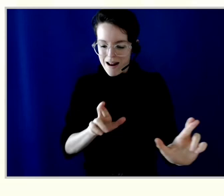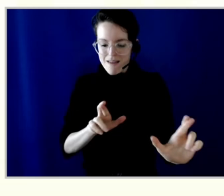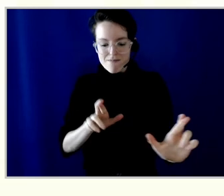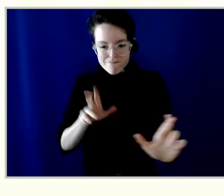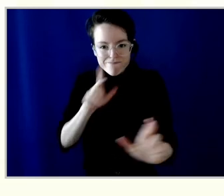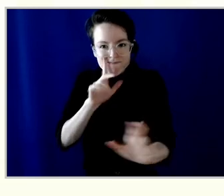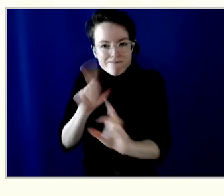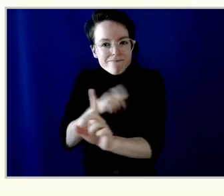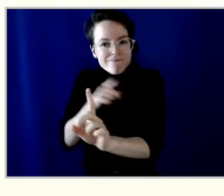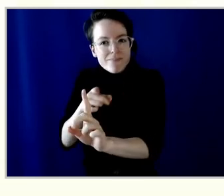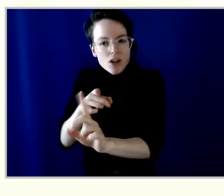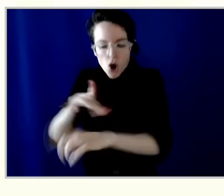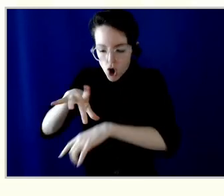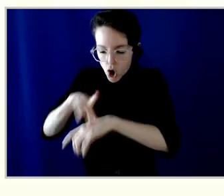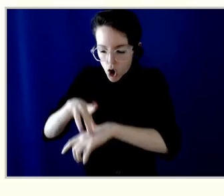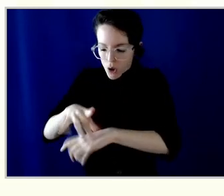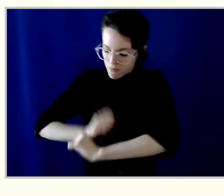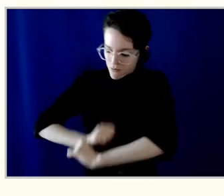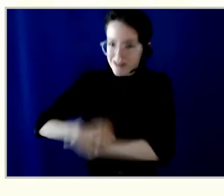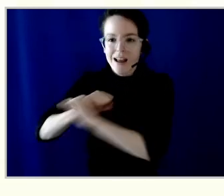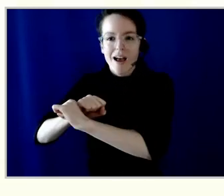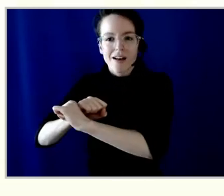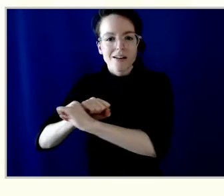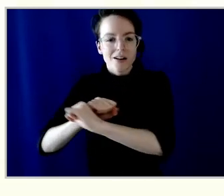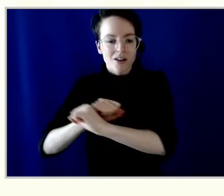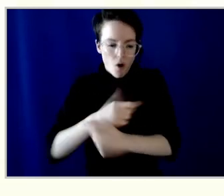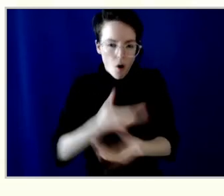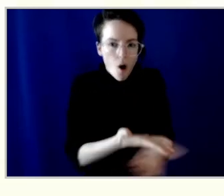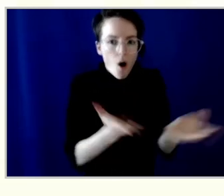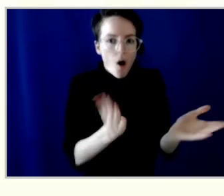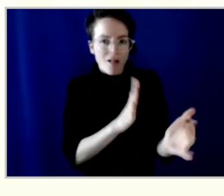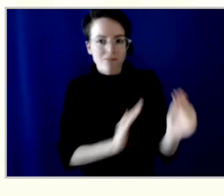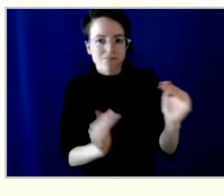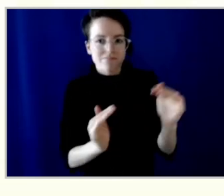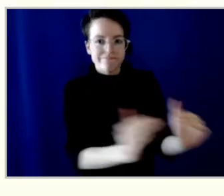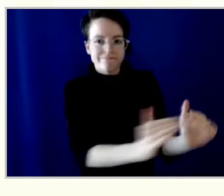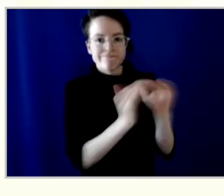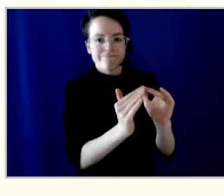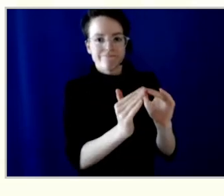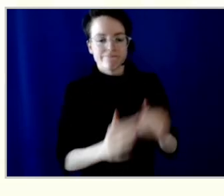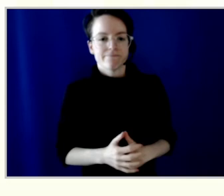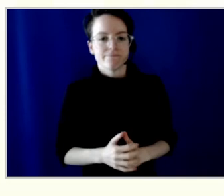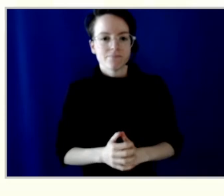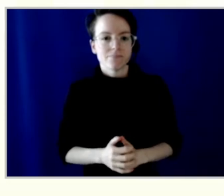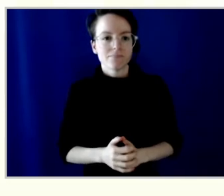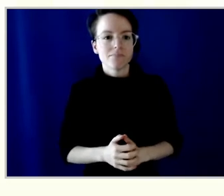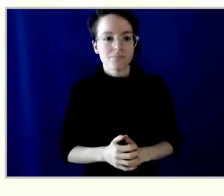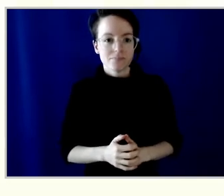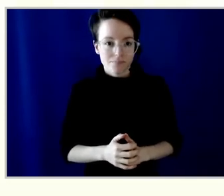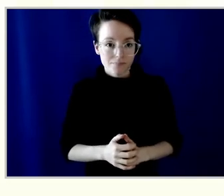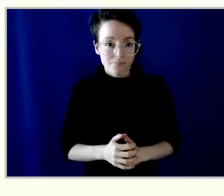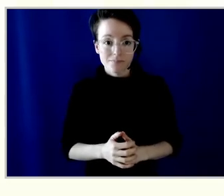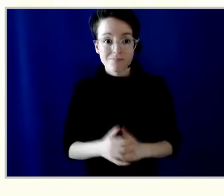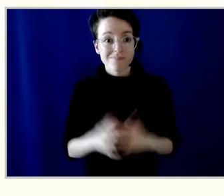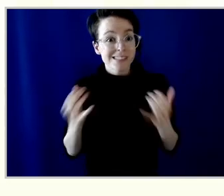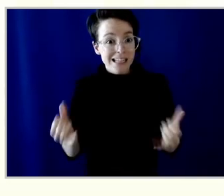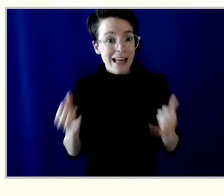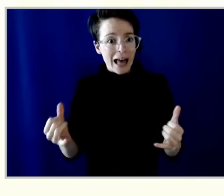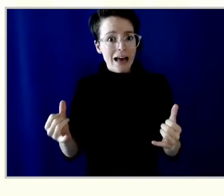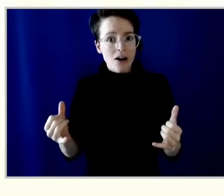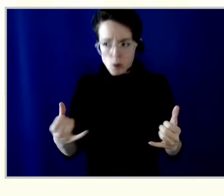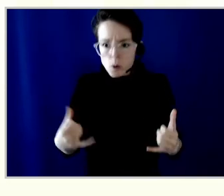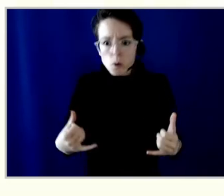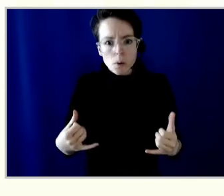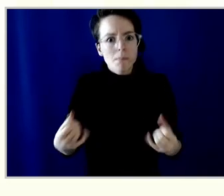for all. The challenges we face today may be more complex than they used to be, but our commitment